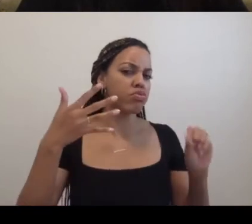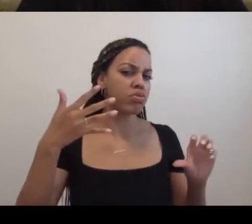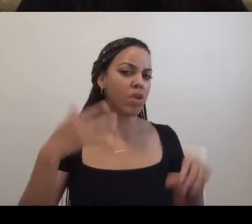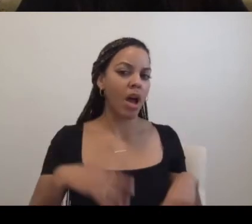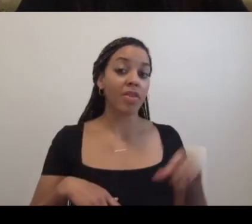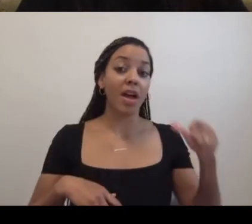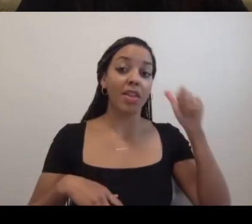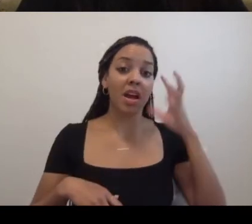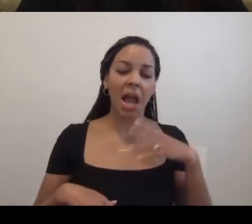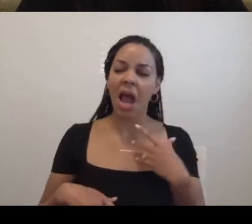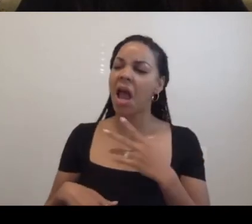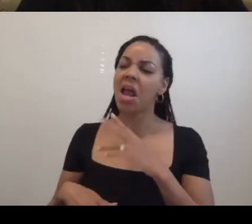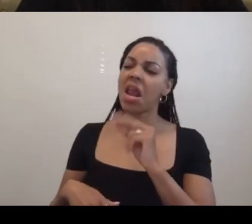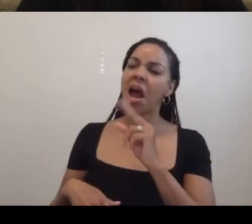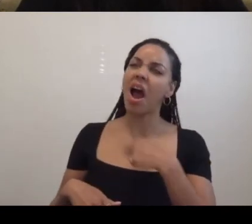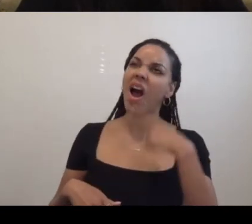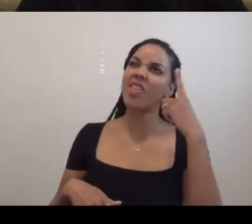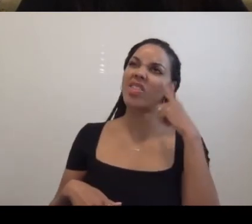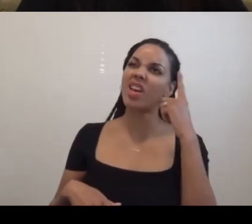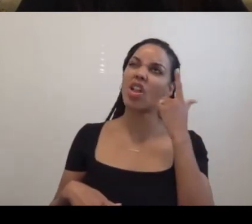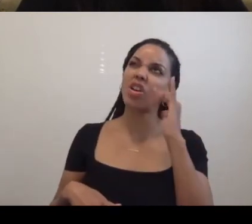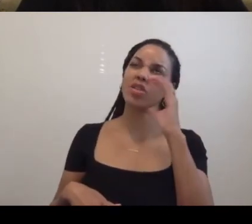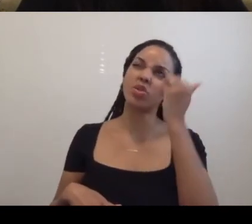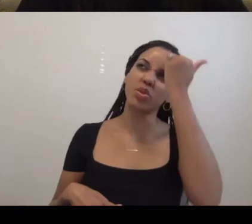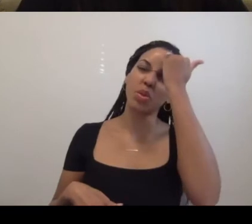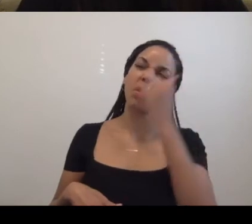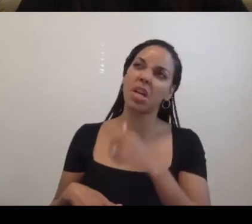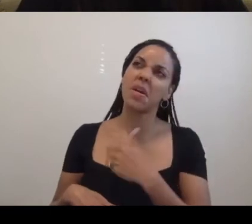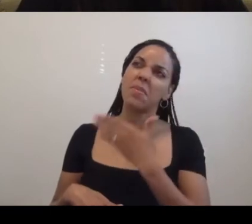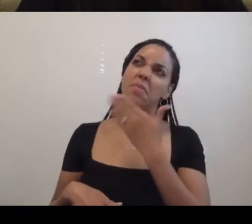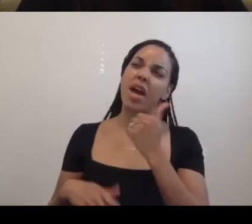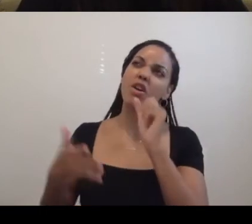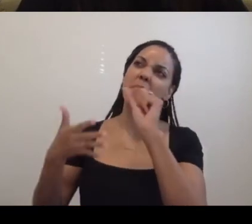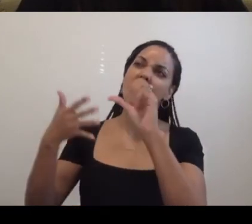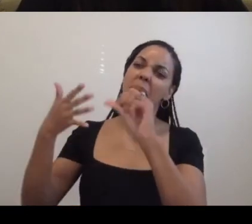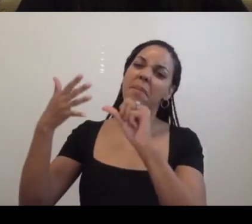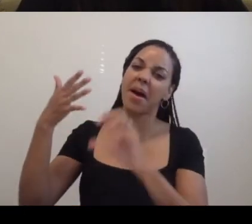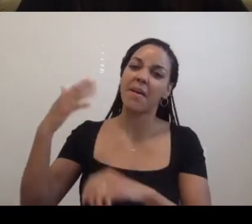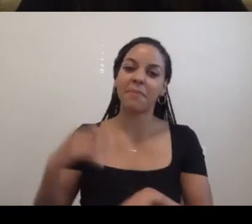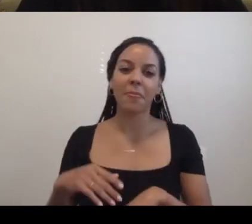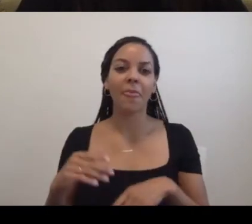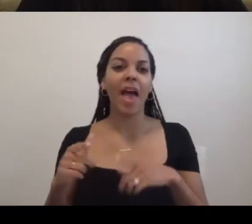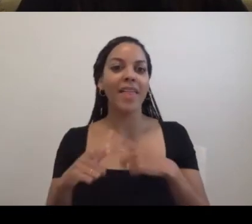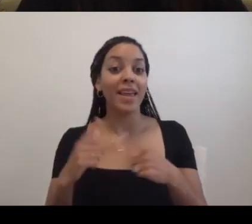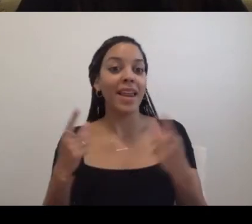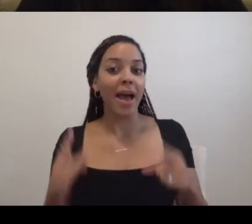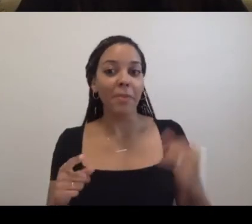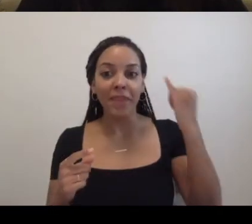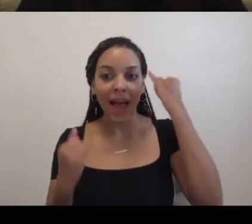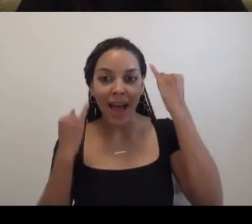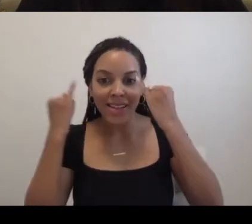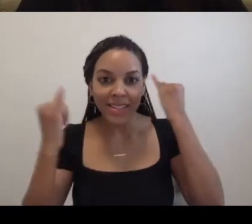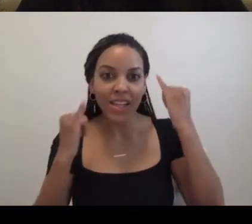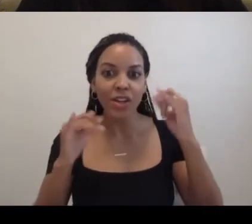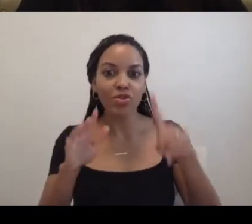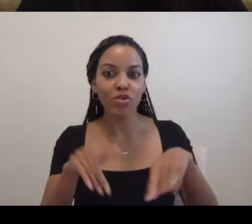other guy said, nah, I think that would look pretty stupid. And then the ideas that,